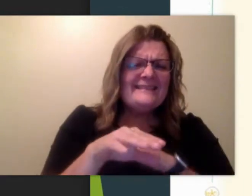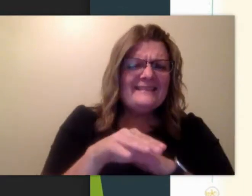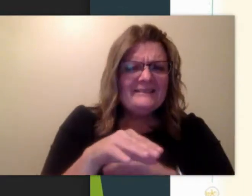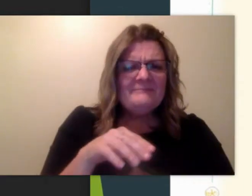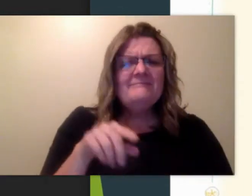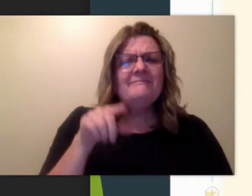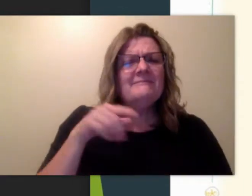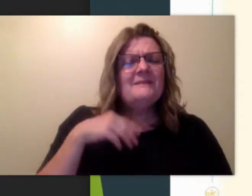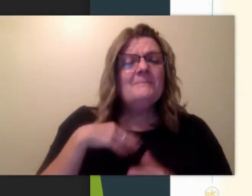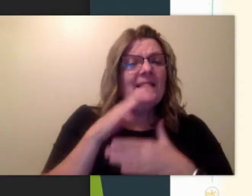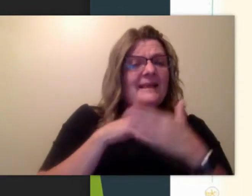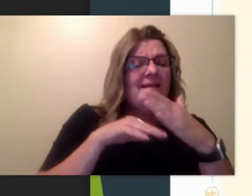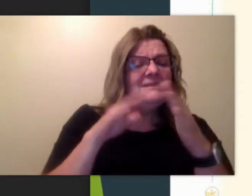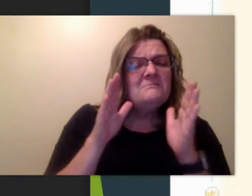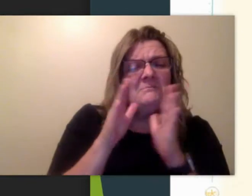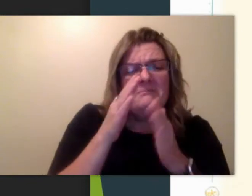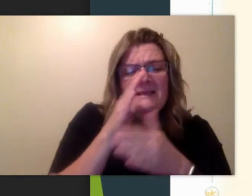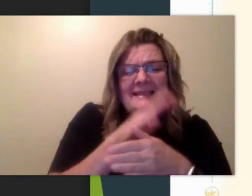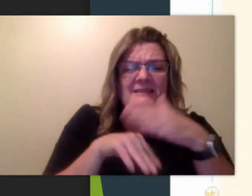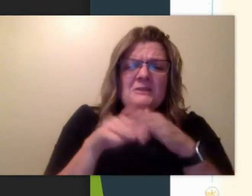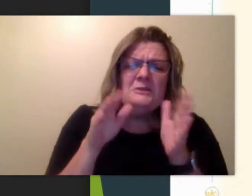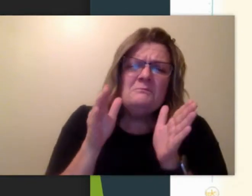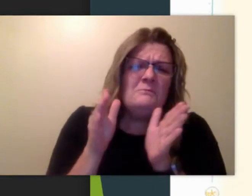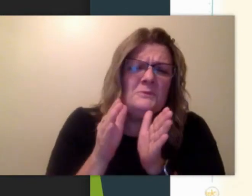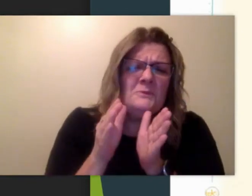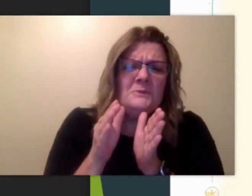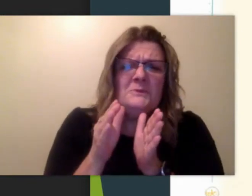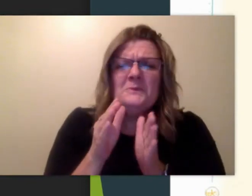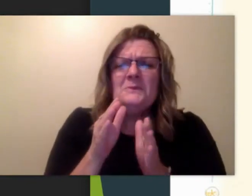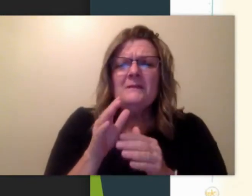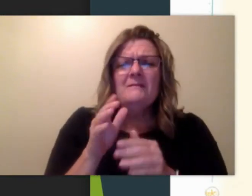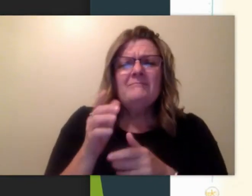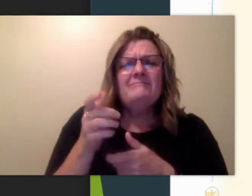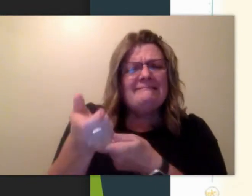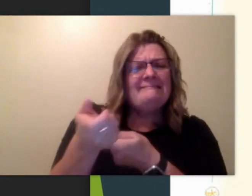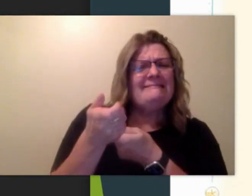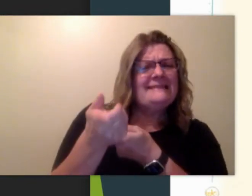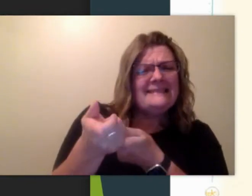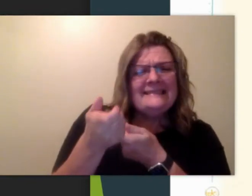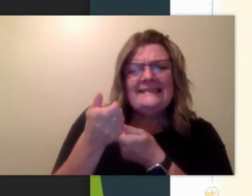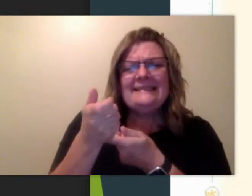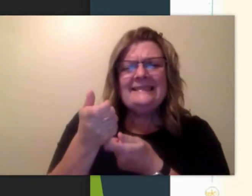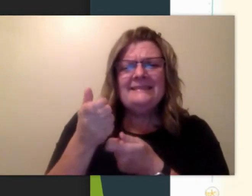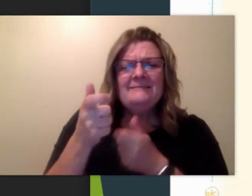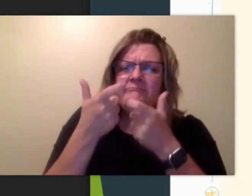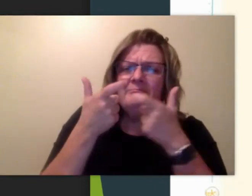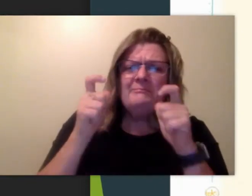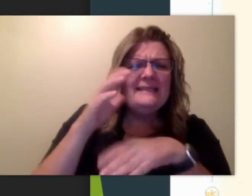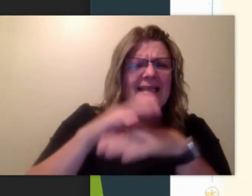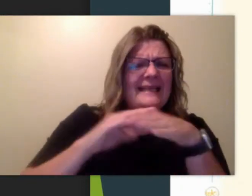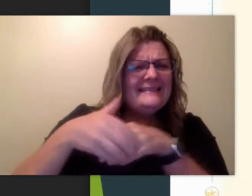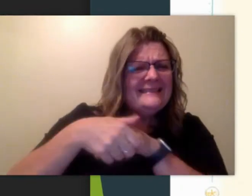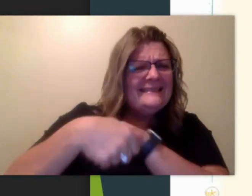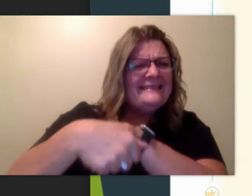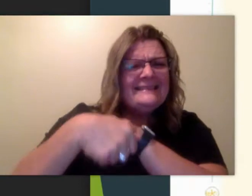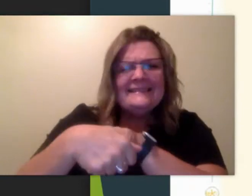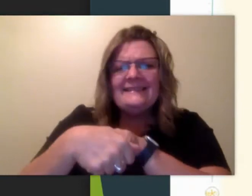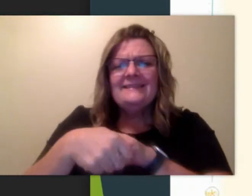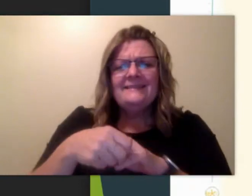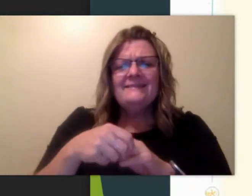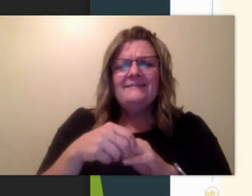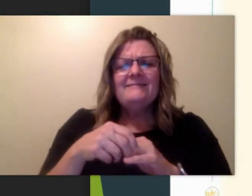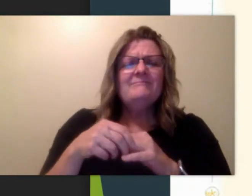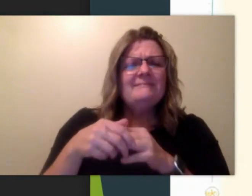My small hands, pull your big hands, tug and